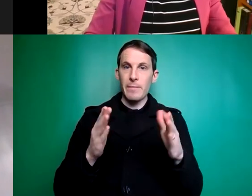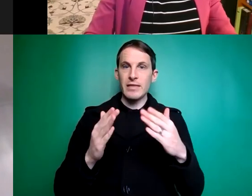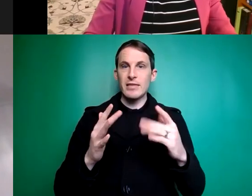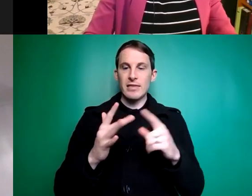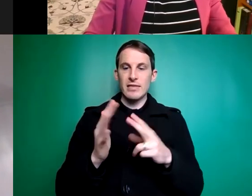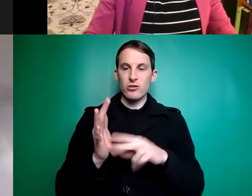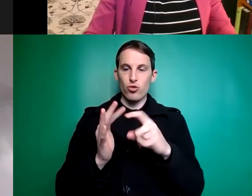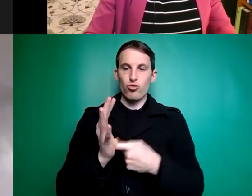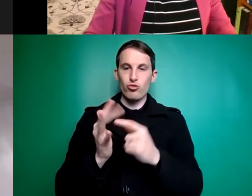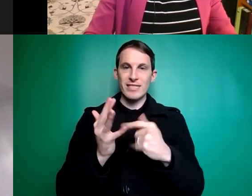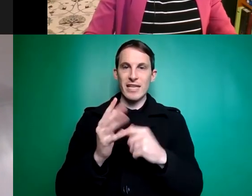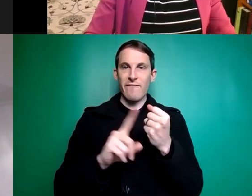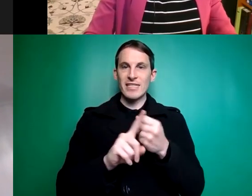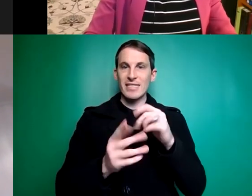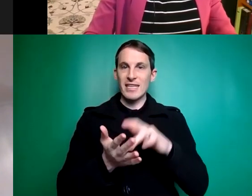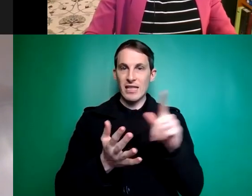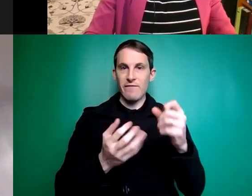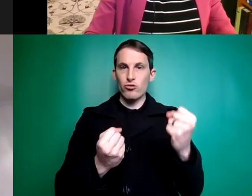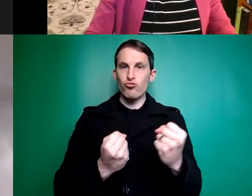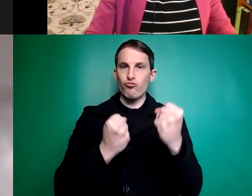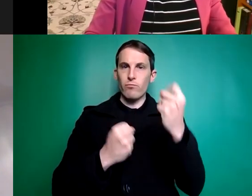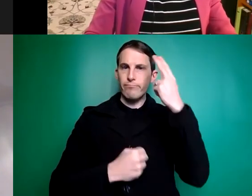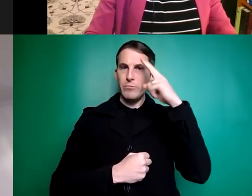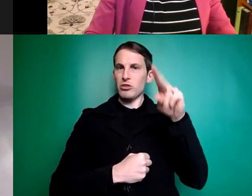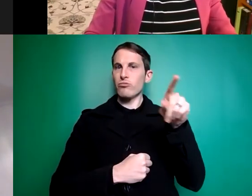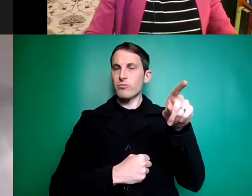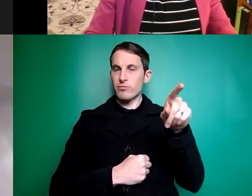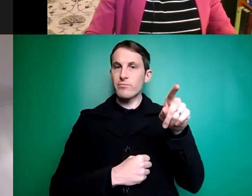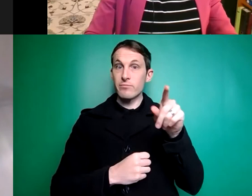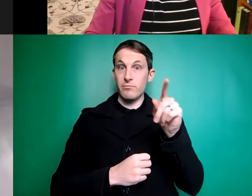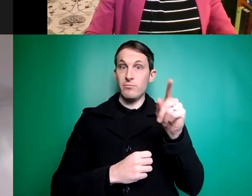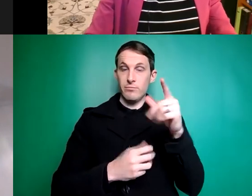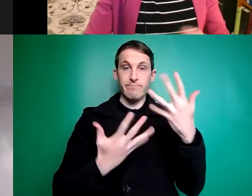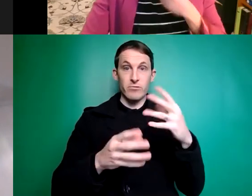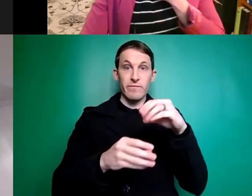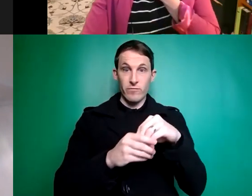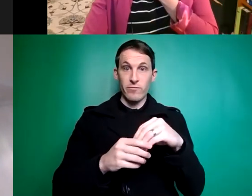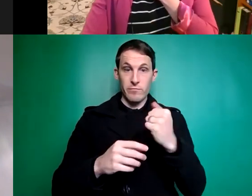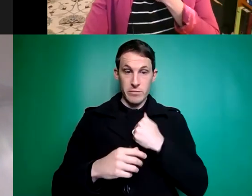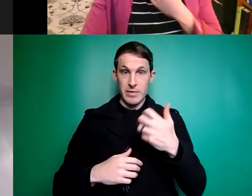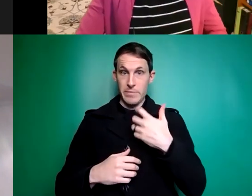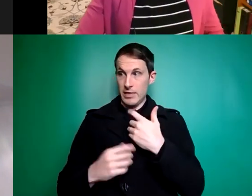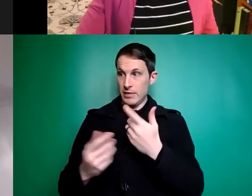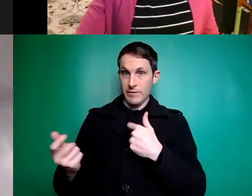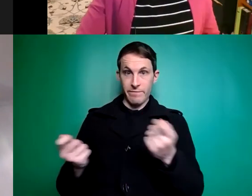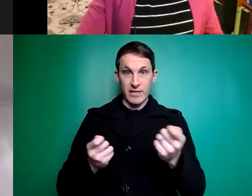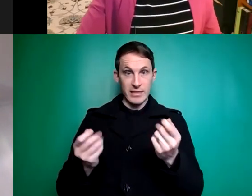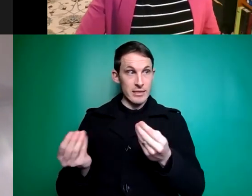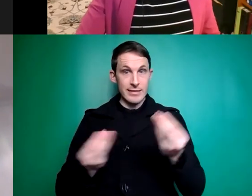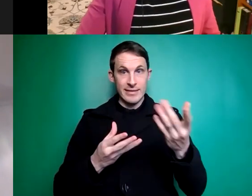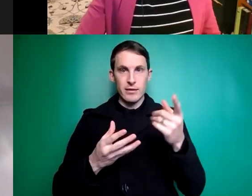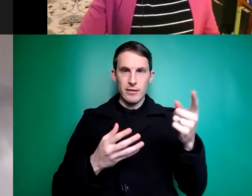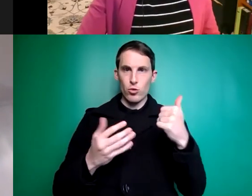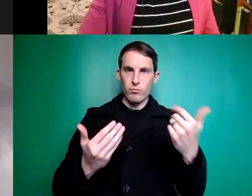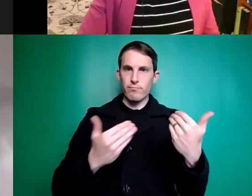they've got really um strong credentials in this regard uh they've been involved in some of the complaints that I've run uh and they're very thorough